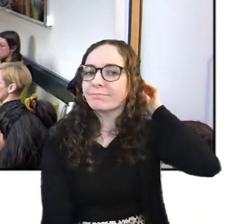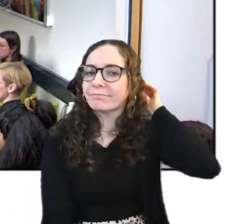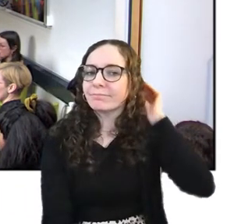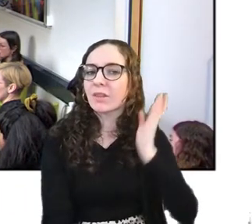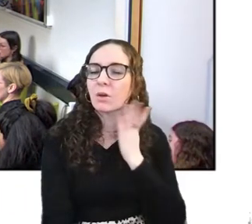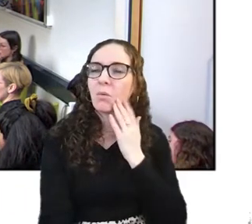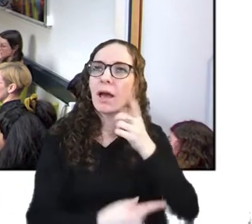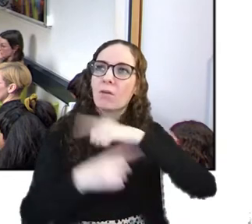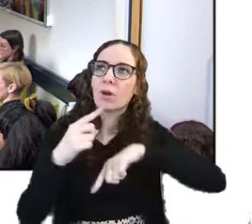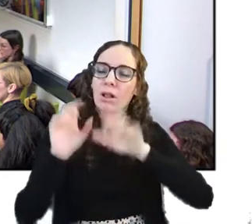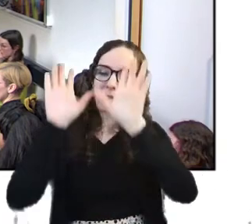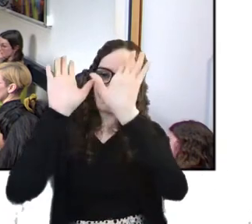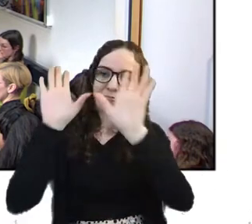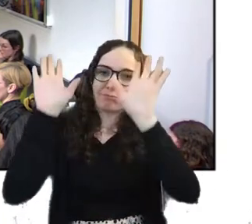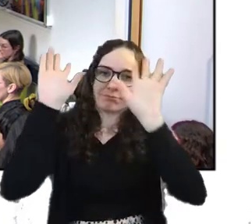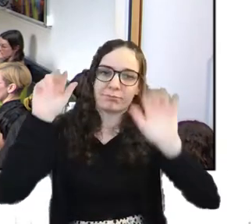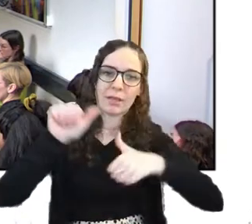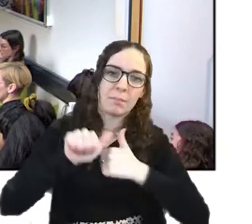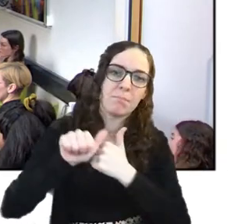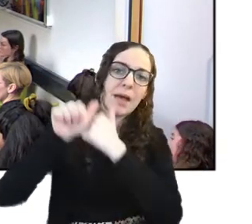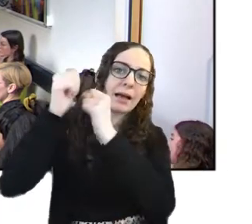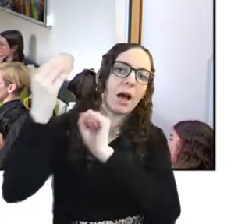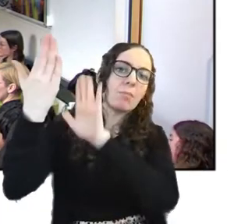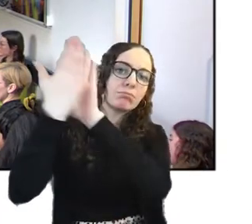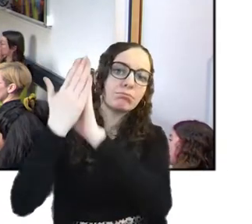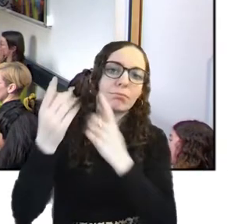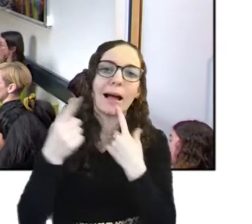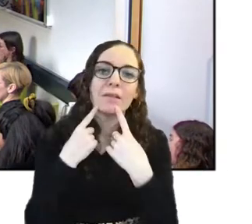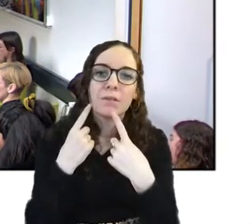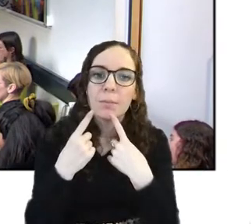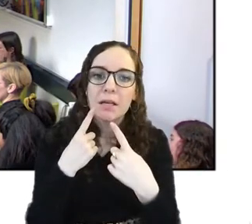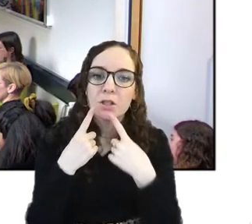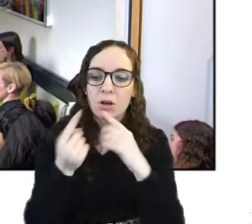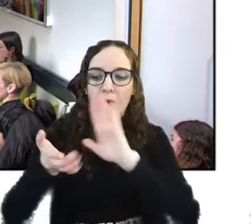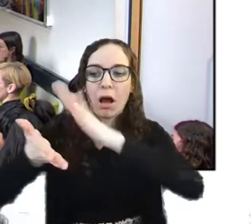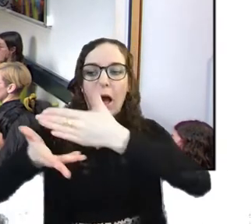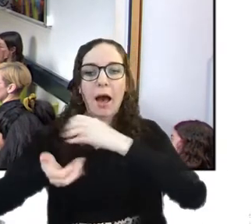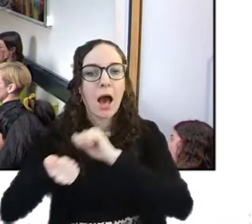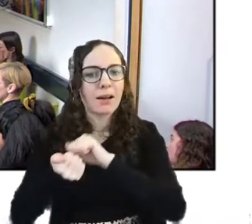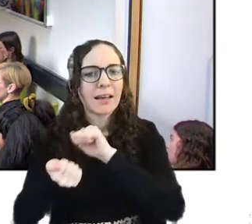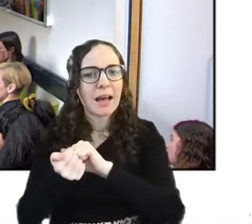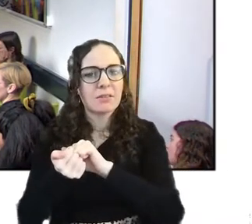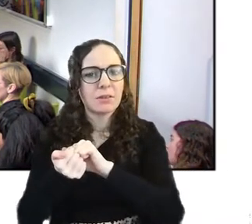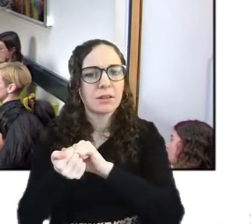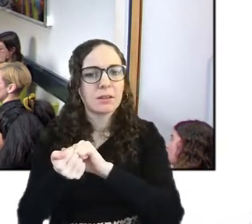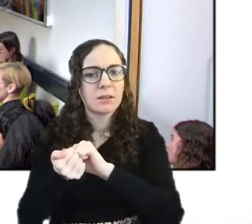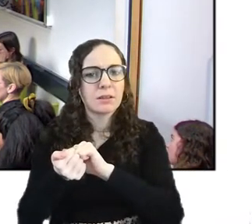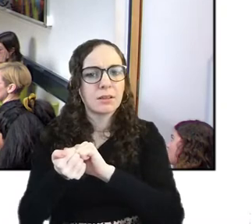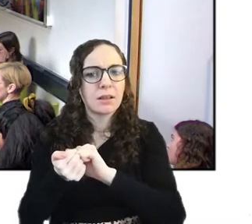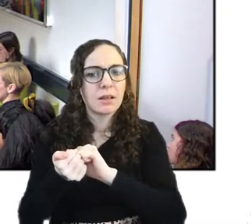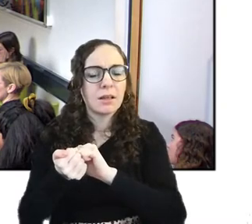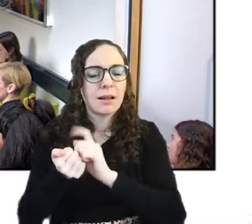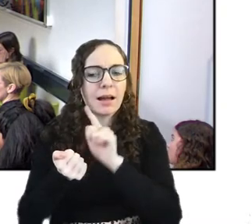archiving things digitally like my my thought process always goes the other way and says we need to back things up physically